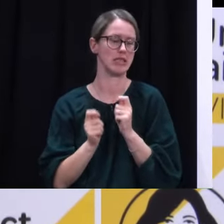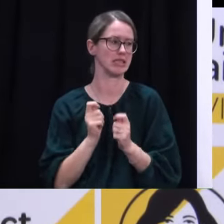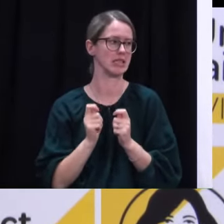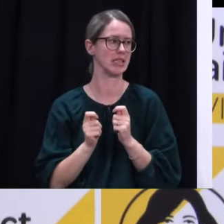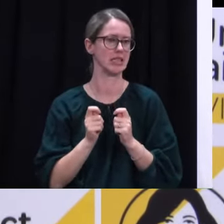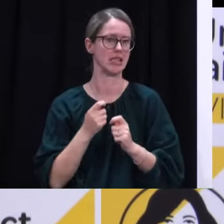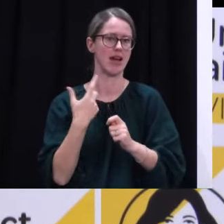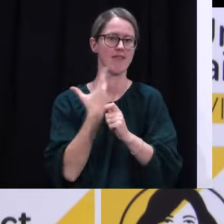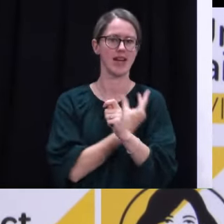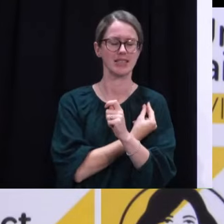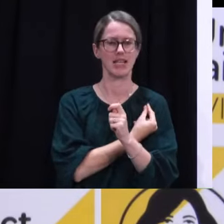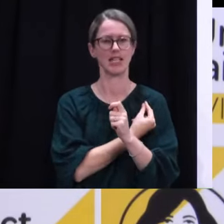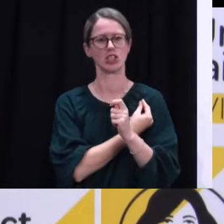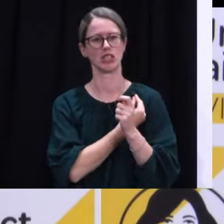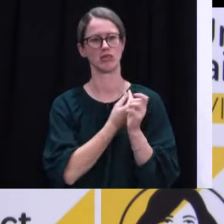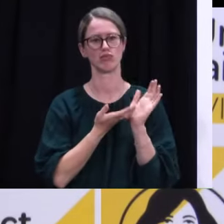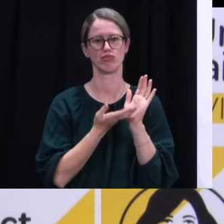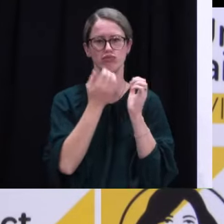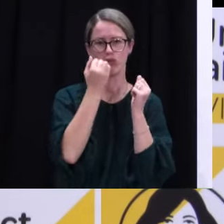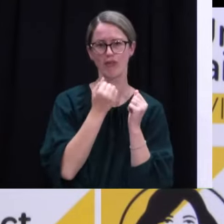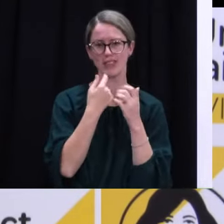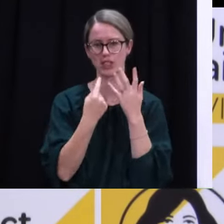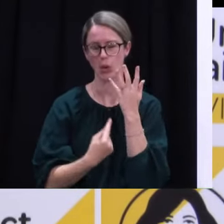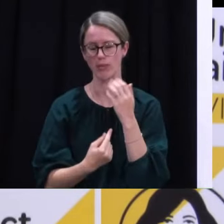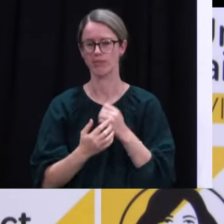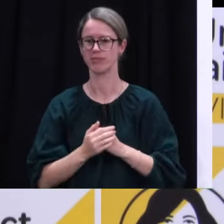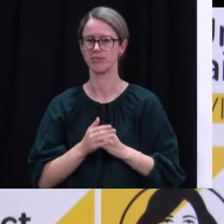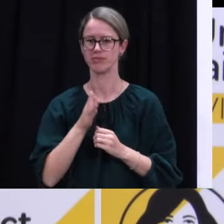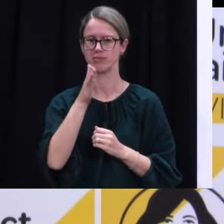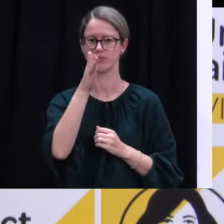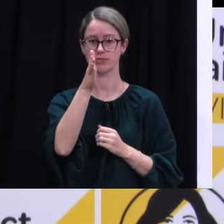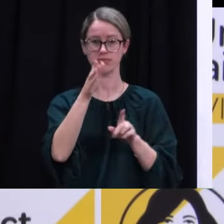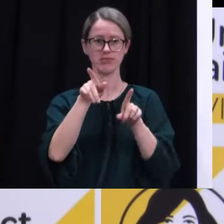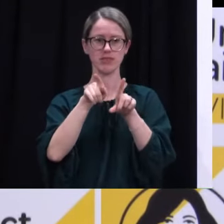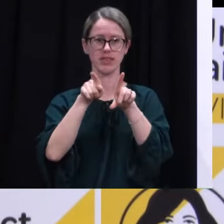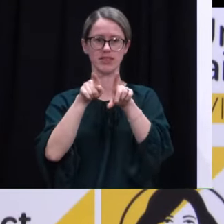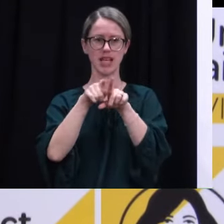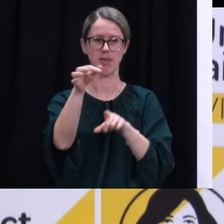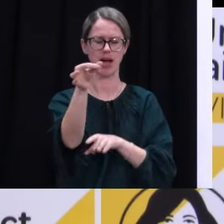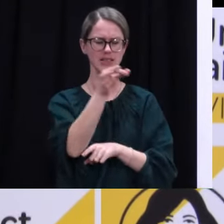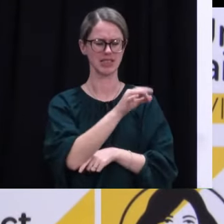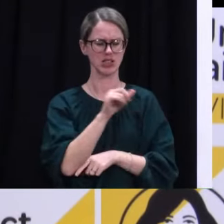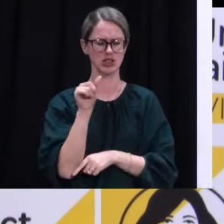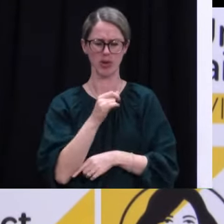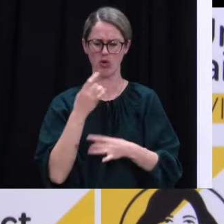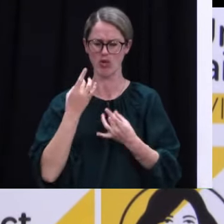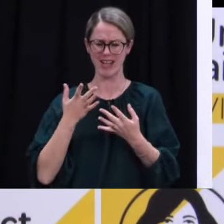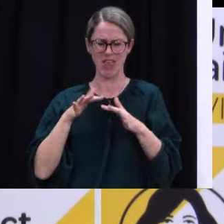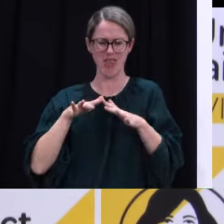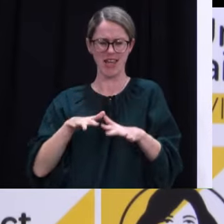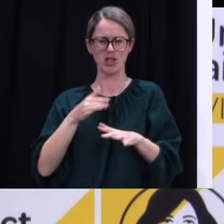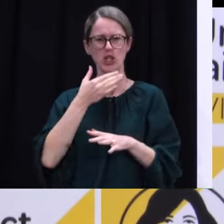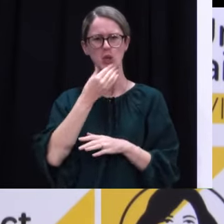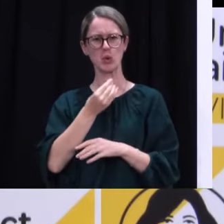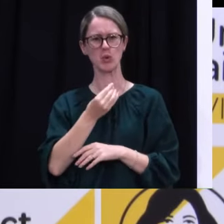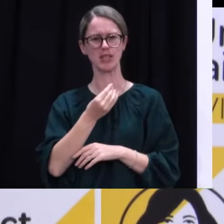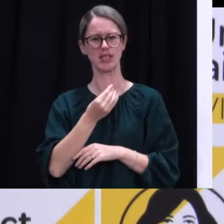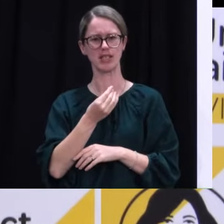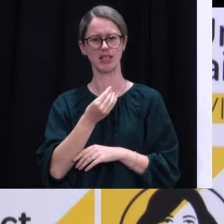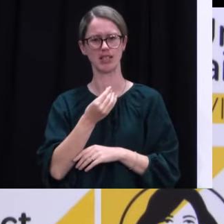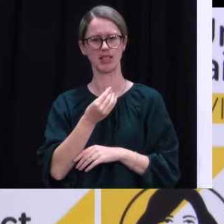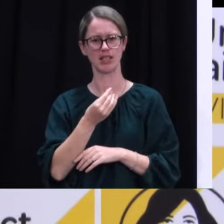vaccination status and so on. Wouldn't it have been better to have it as something they're ready to use in case we did get